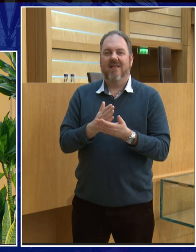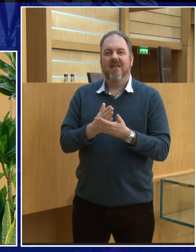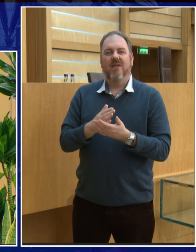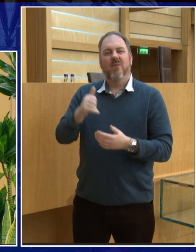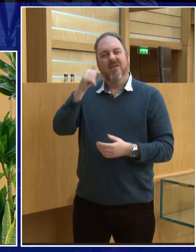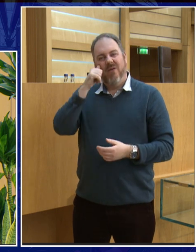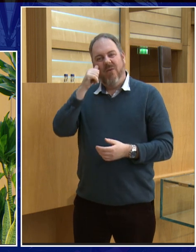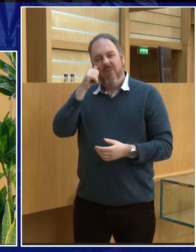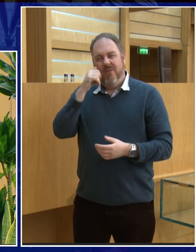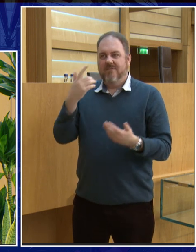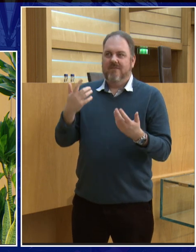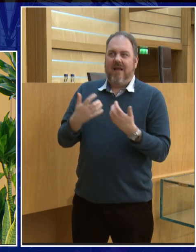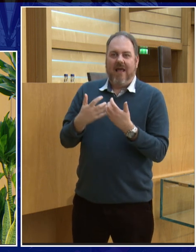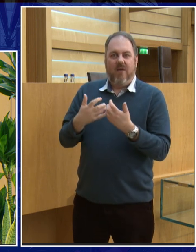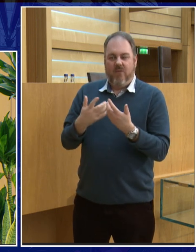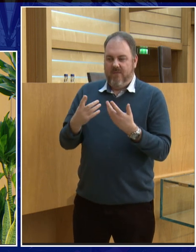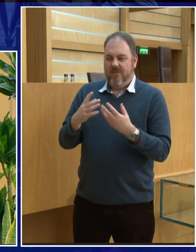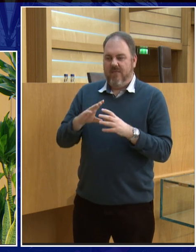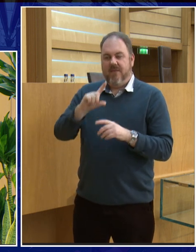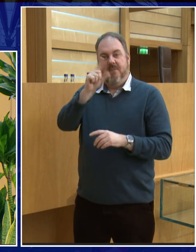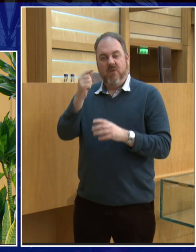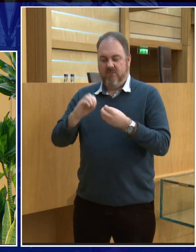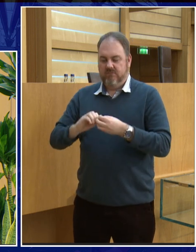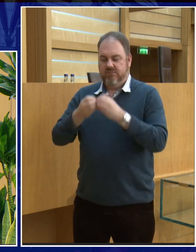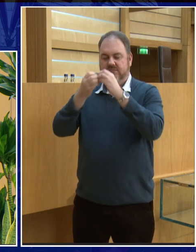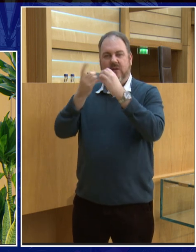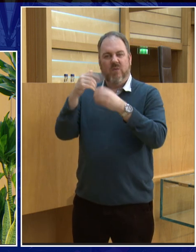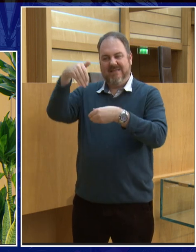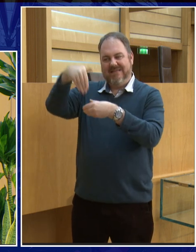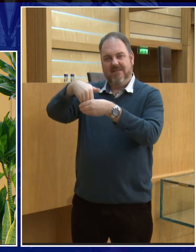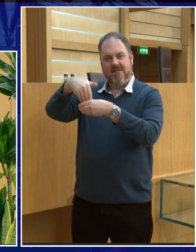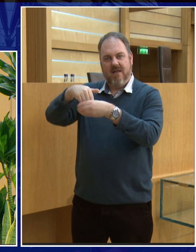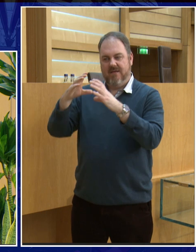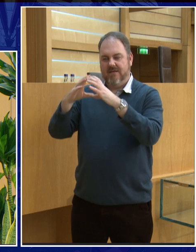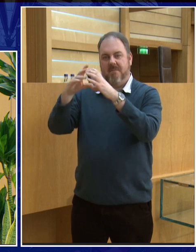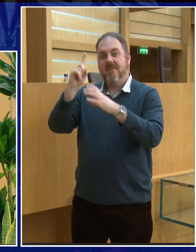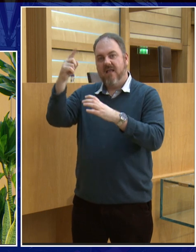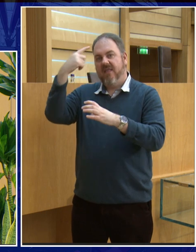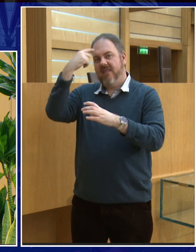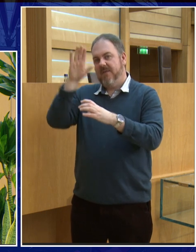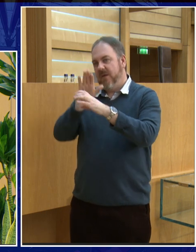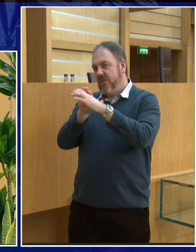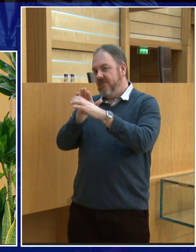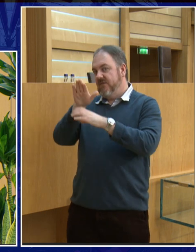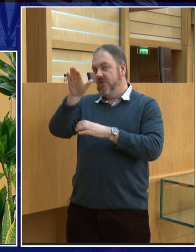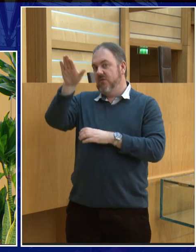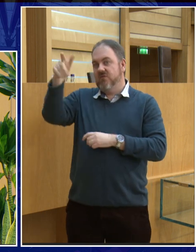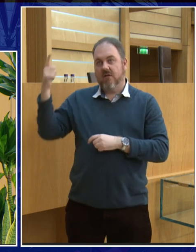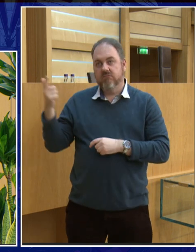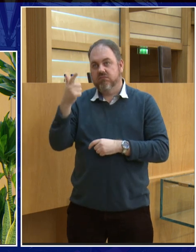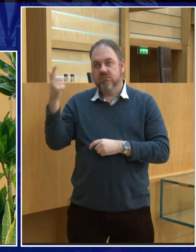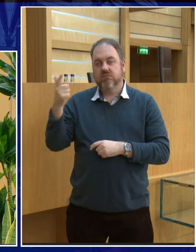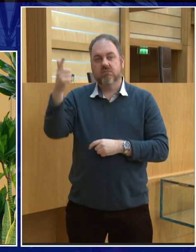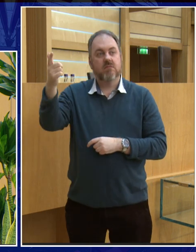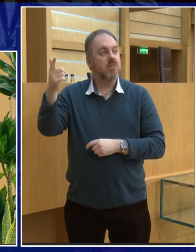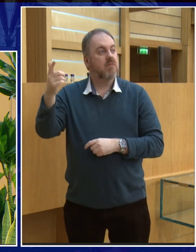up of and how it works but one of the things that really interests me is the moon in the future. Will we, actually, put up your hands